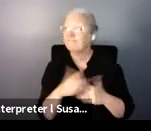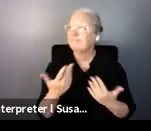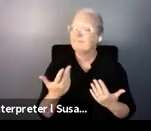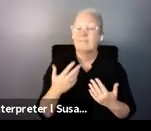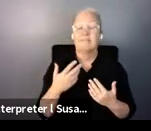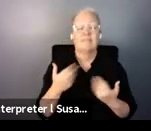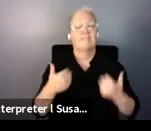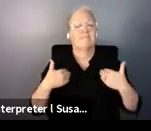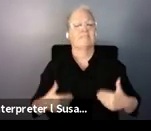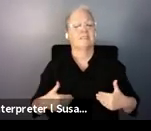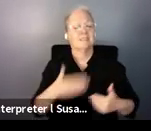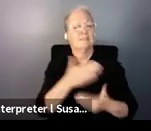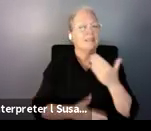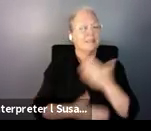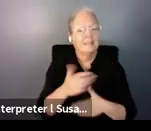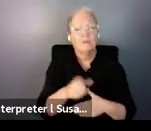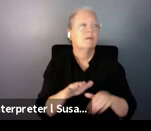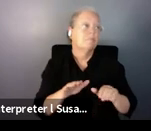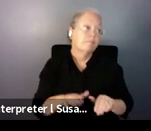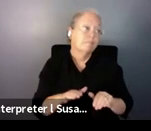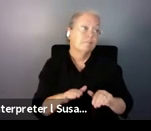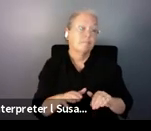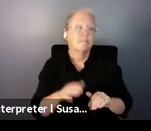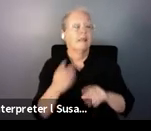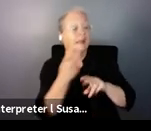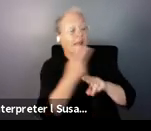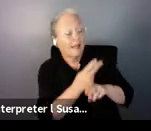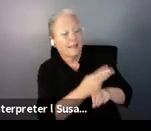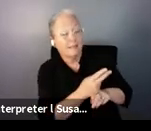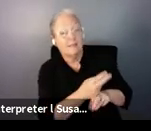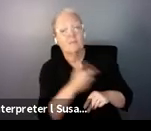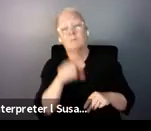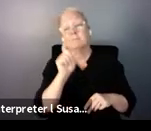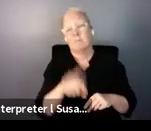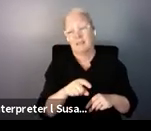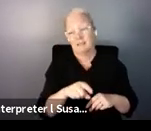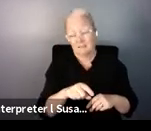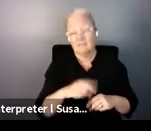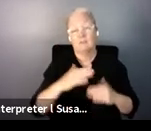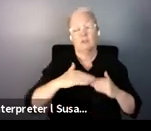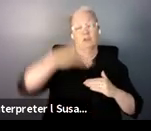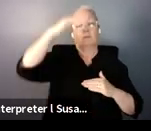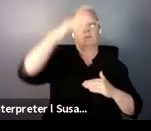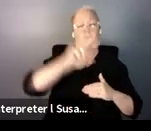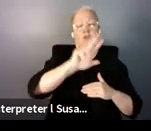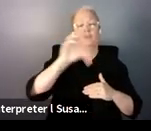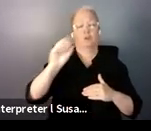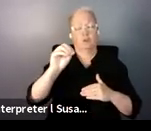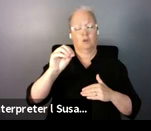but being safe and having the care you need, you would need to be in the top 30% of the income distribution.